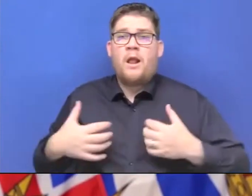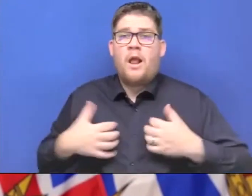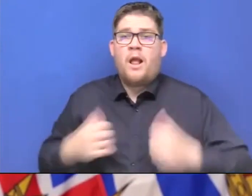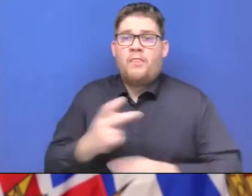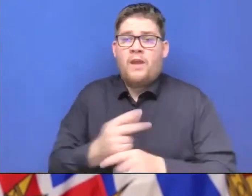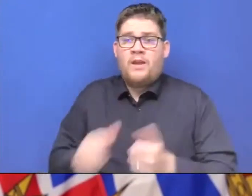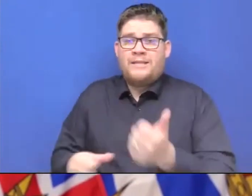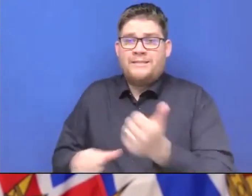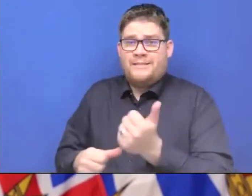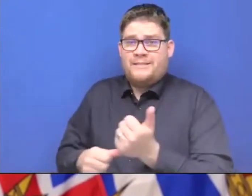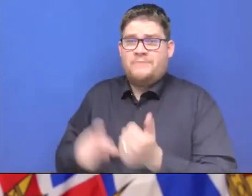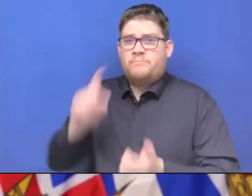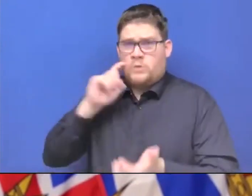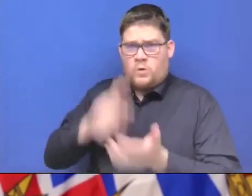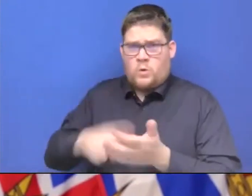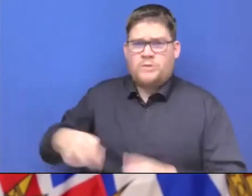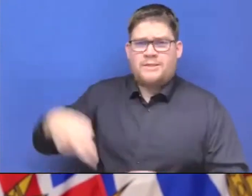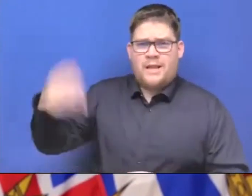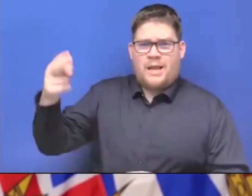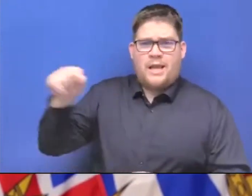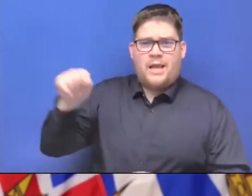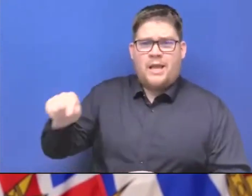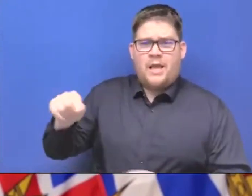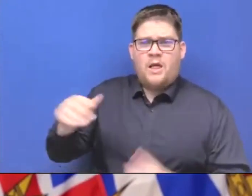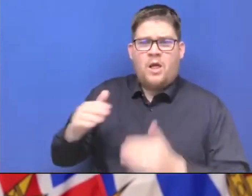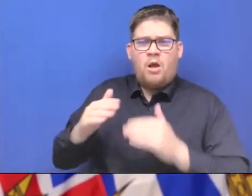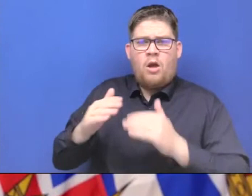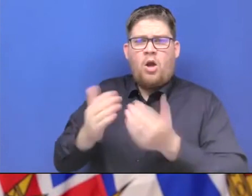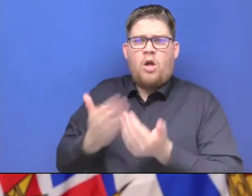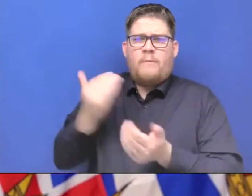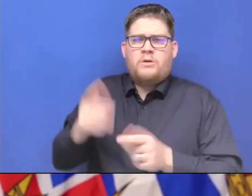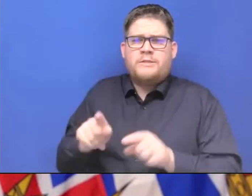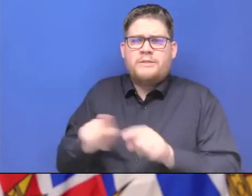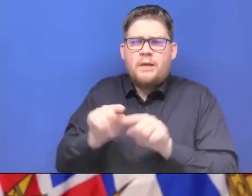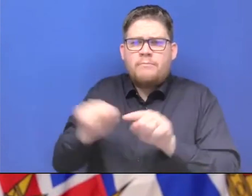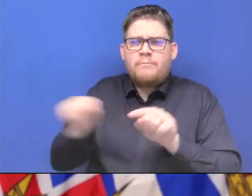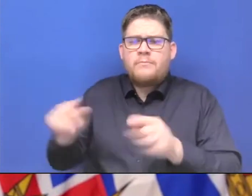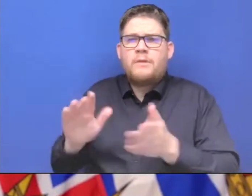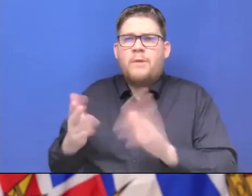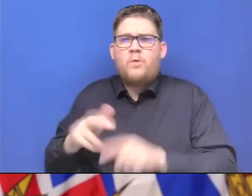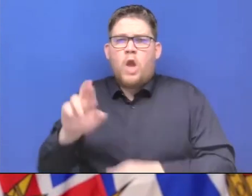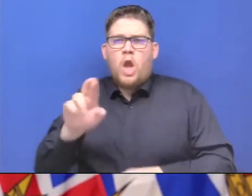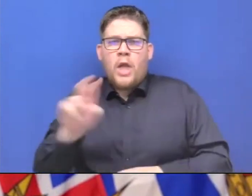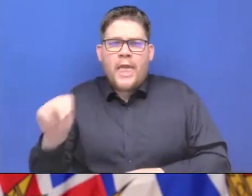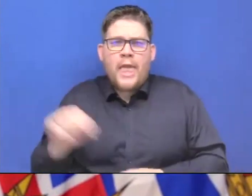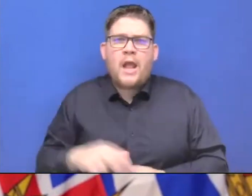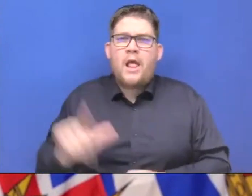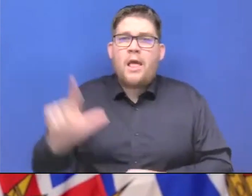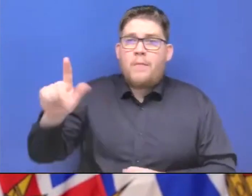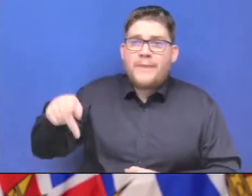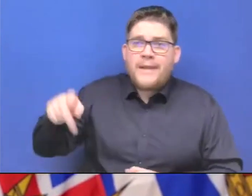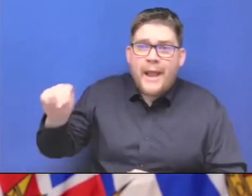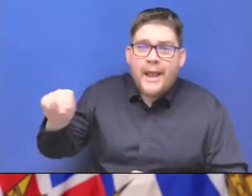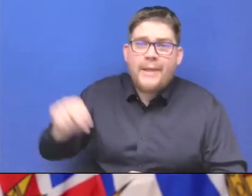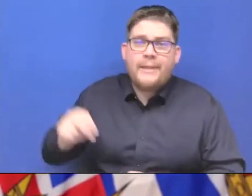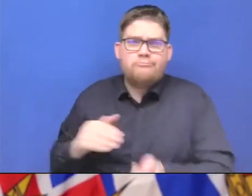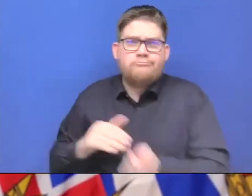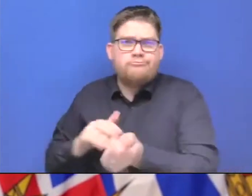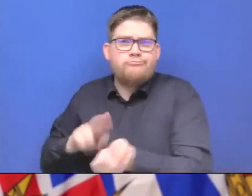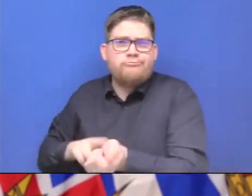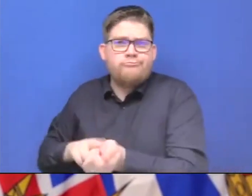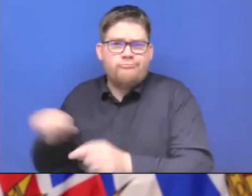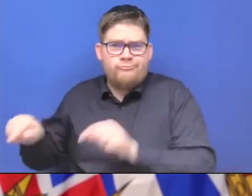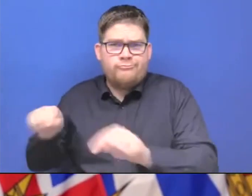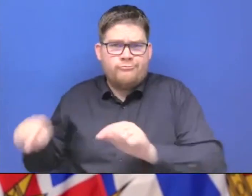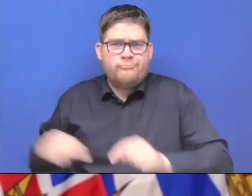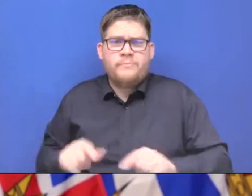in the categories, but they were within decimal points of registered nurses and licensed practical nurses, were the main categories. There are other people obviously